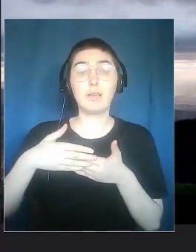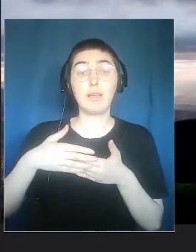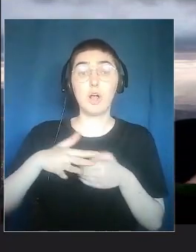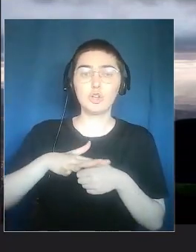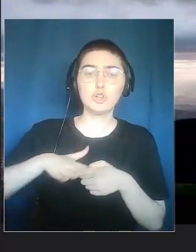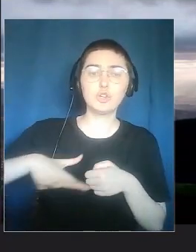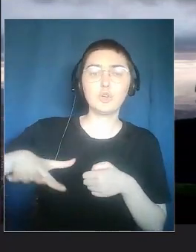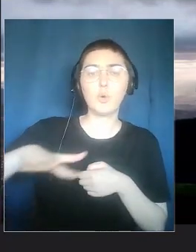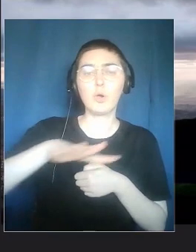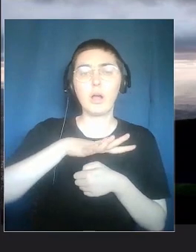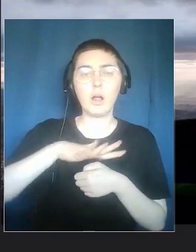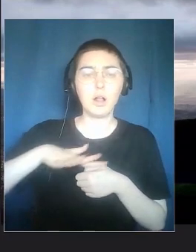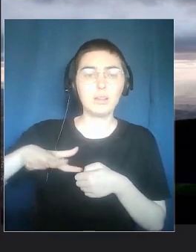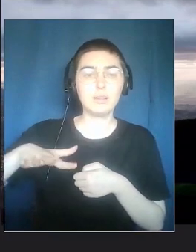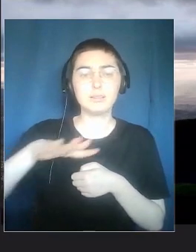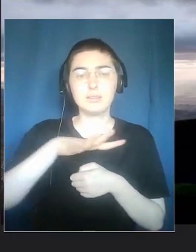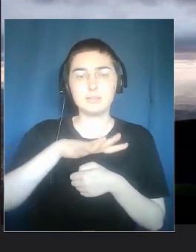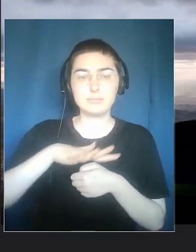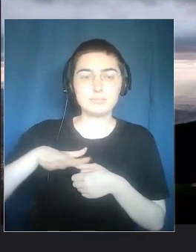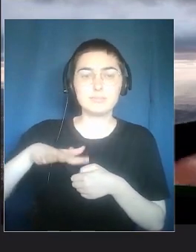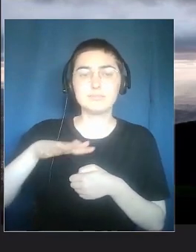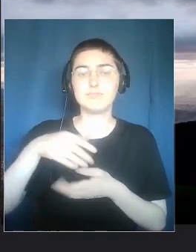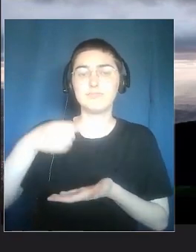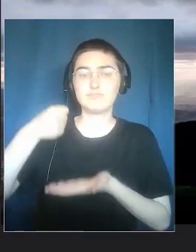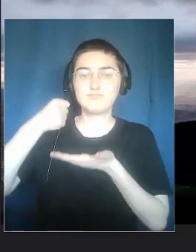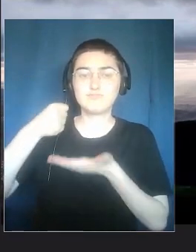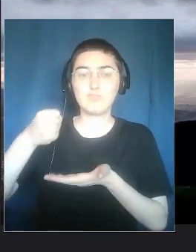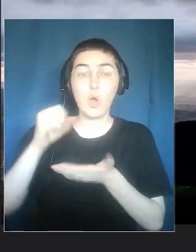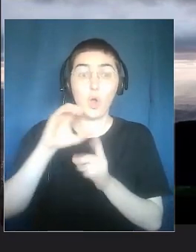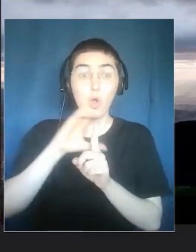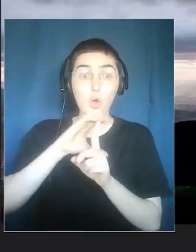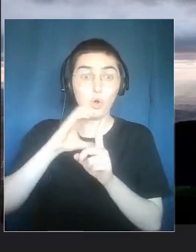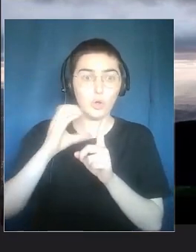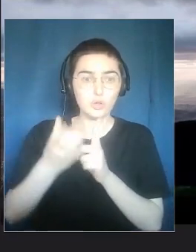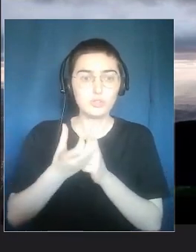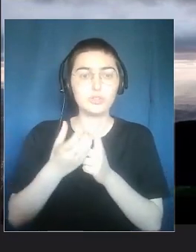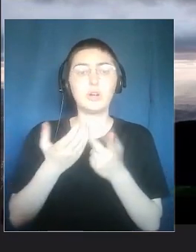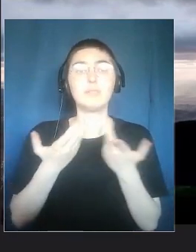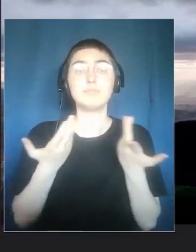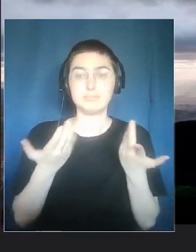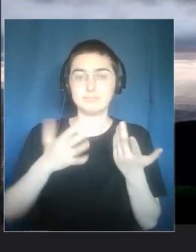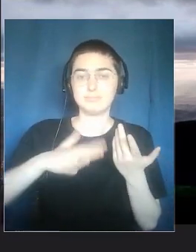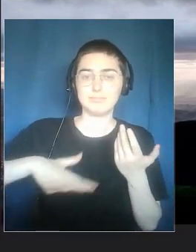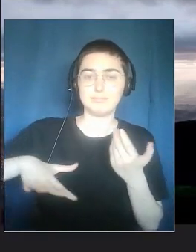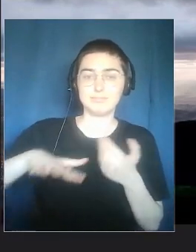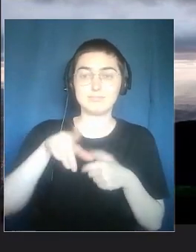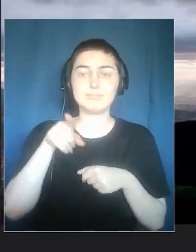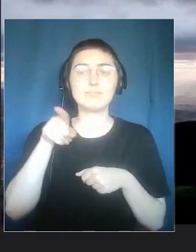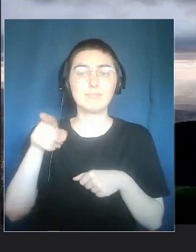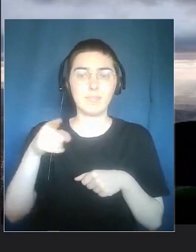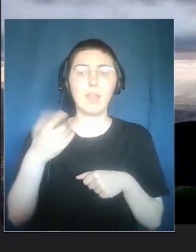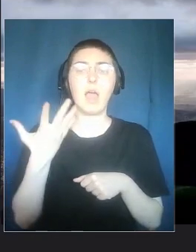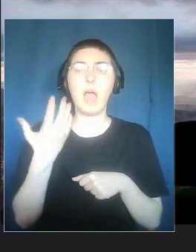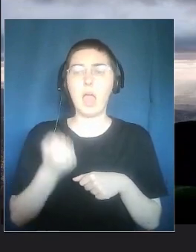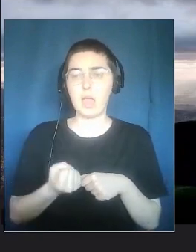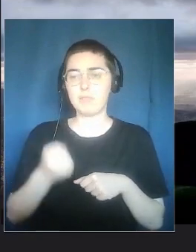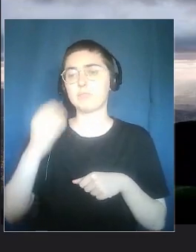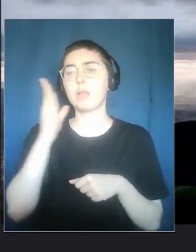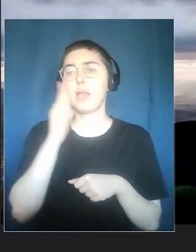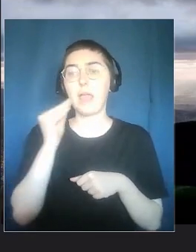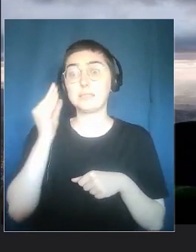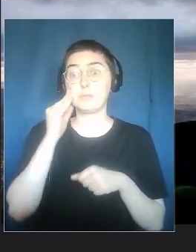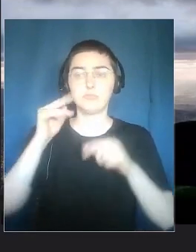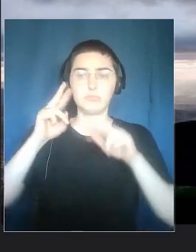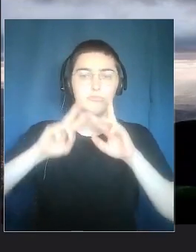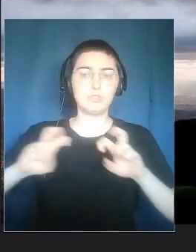of local heritage and digital museum. With an international experience of study and research,